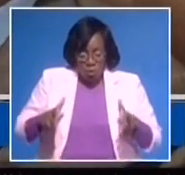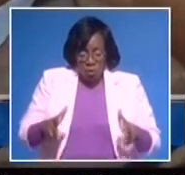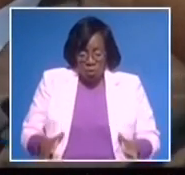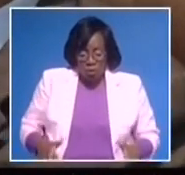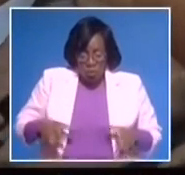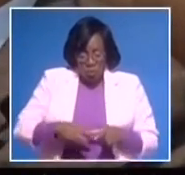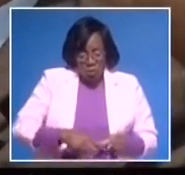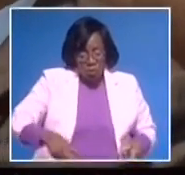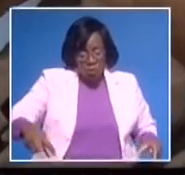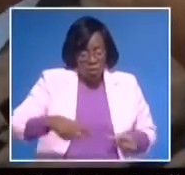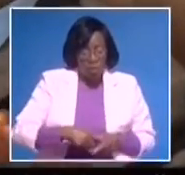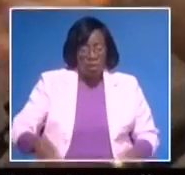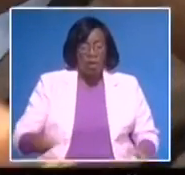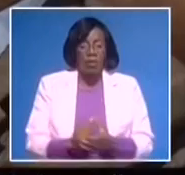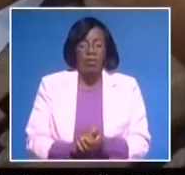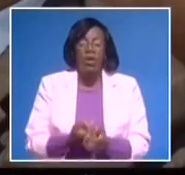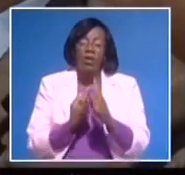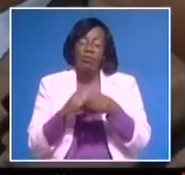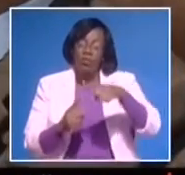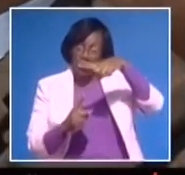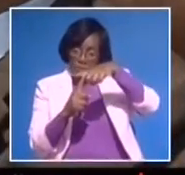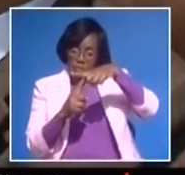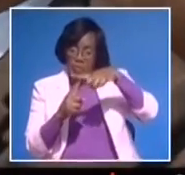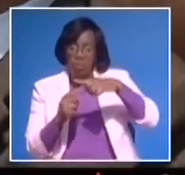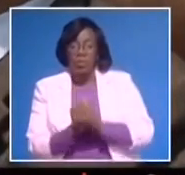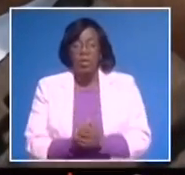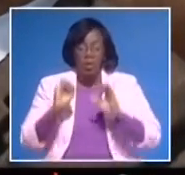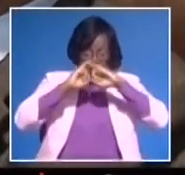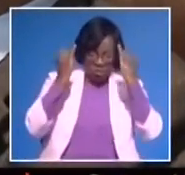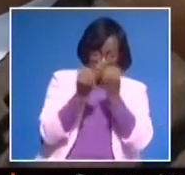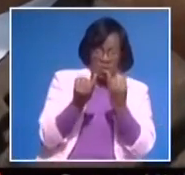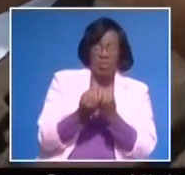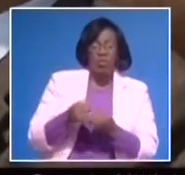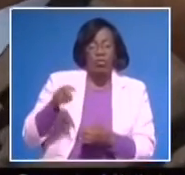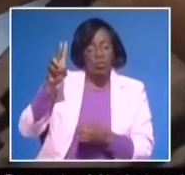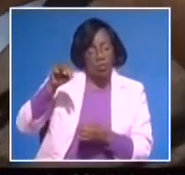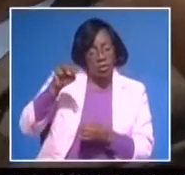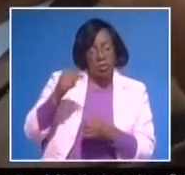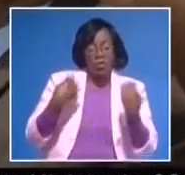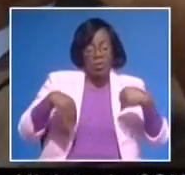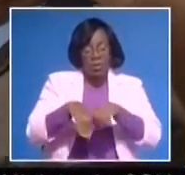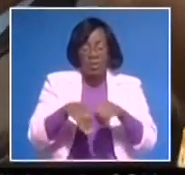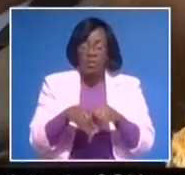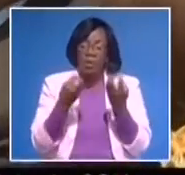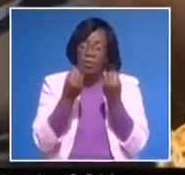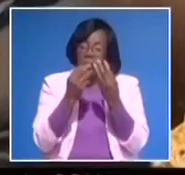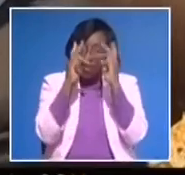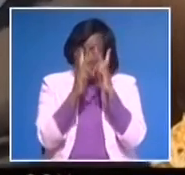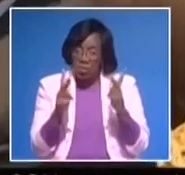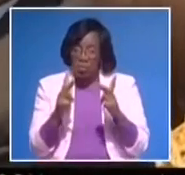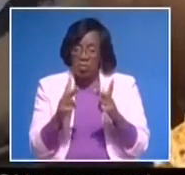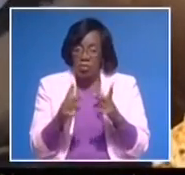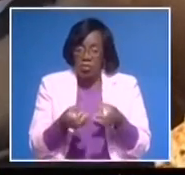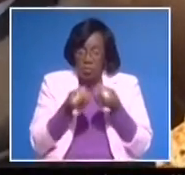by people, volunteers throughout the country. Oh really? Yeah. Yeah. Of course there were companies that some